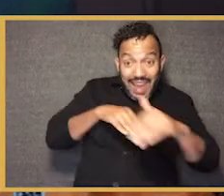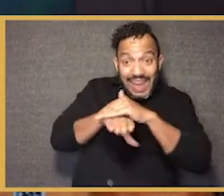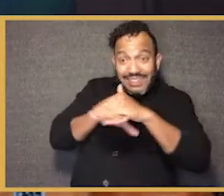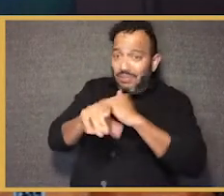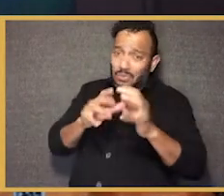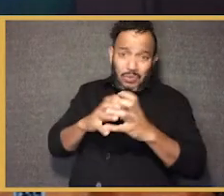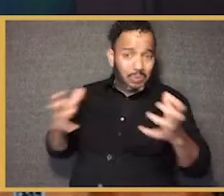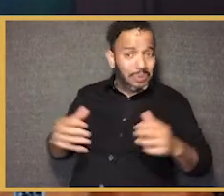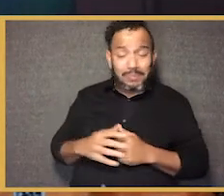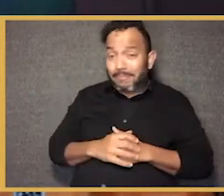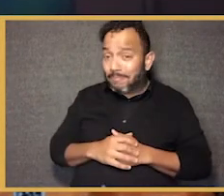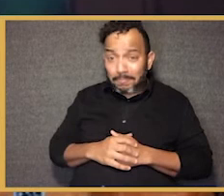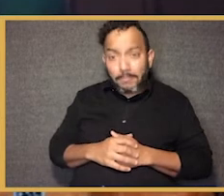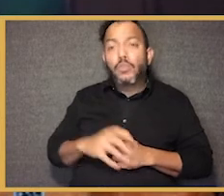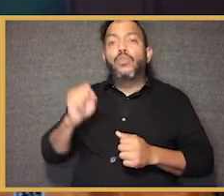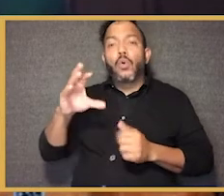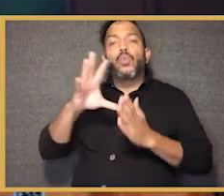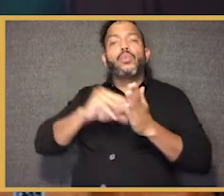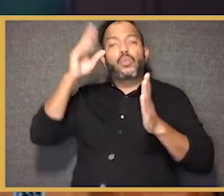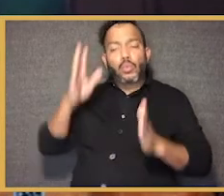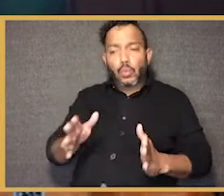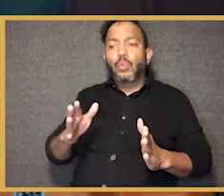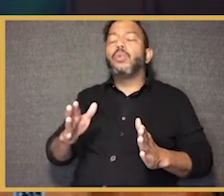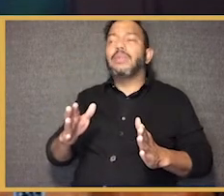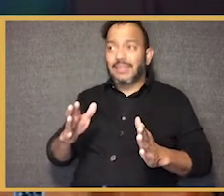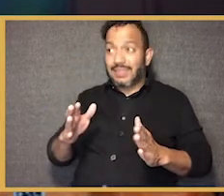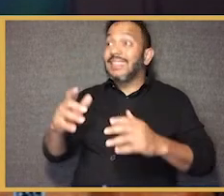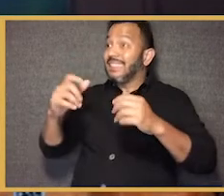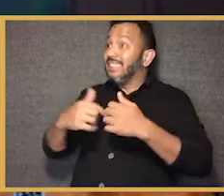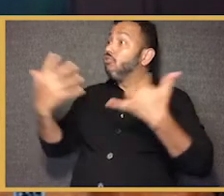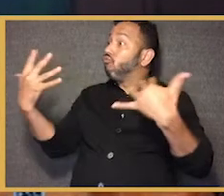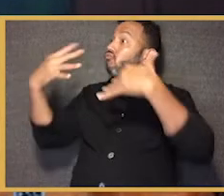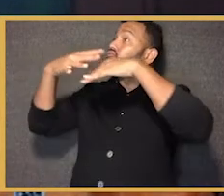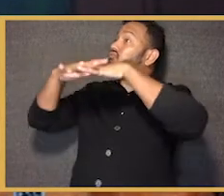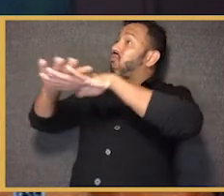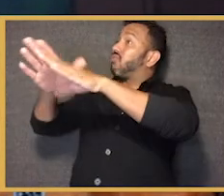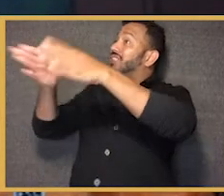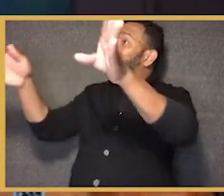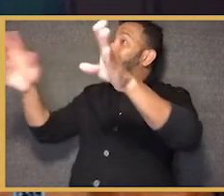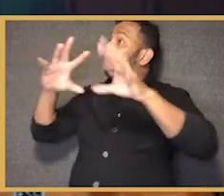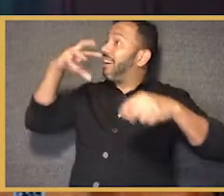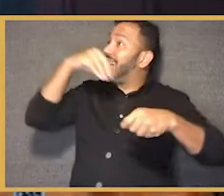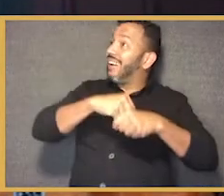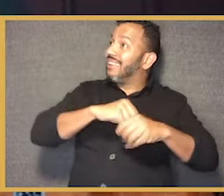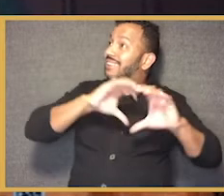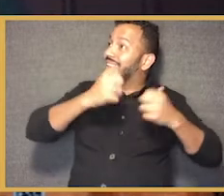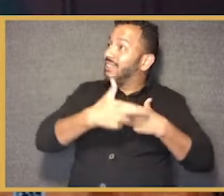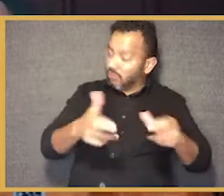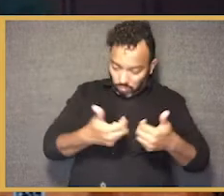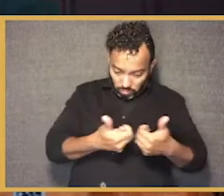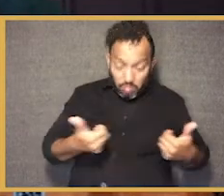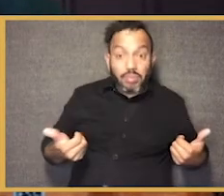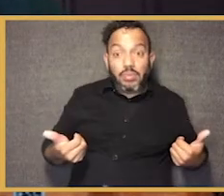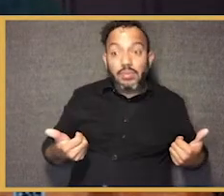to those AP classes in their high schools. So you have schools that are integrated at the doorway but segregated in the hallway, where you can walk down